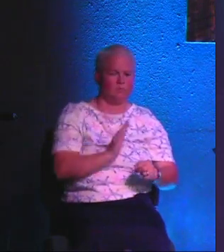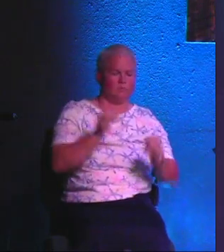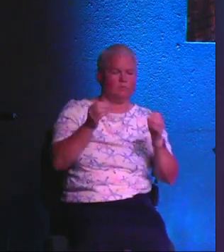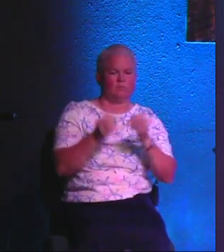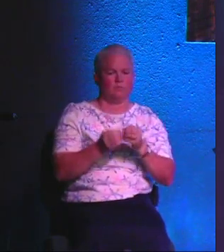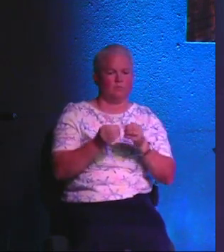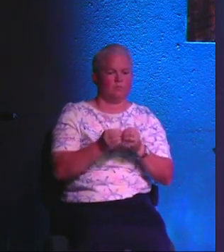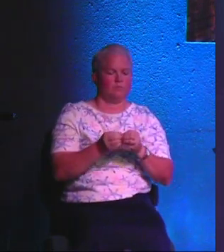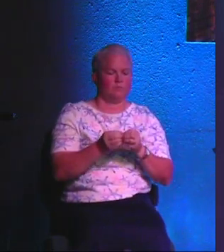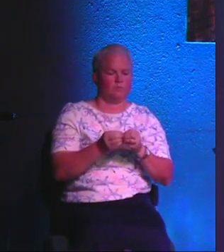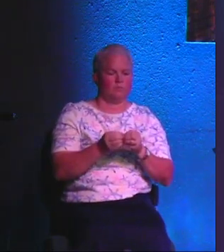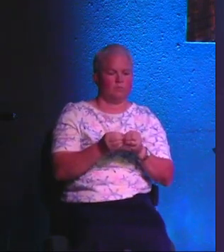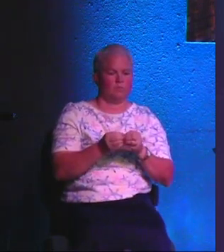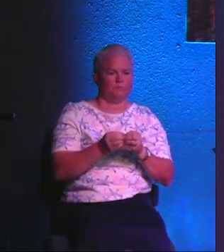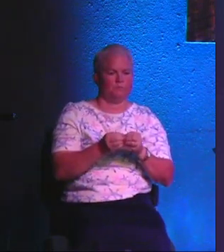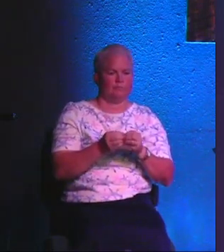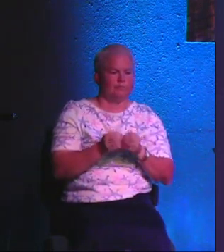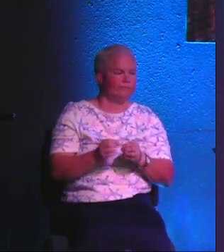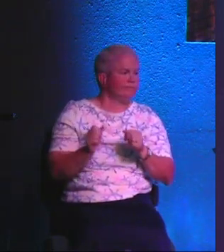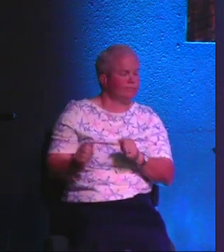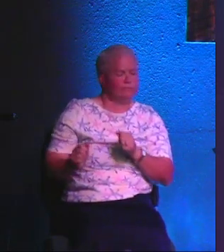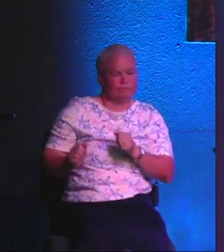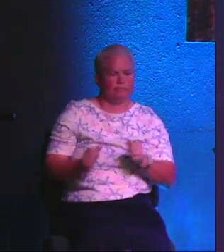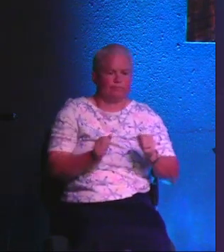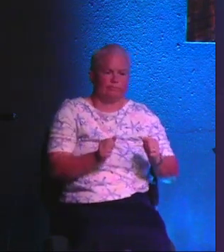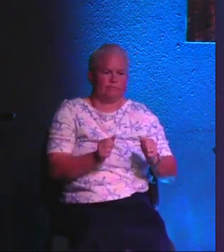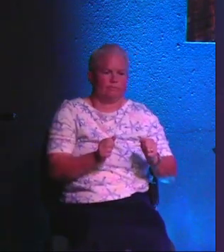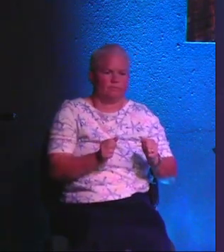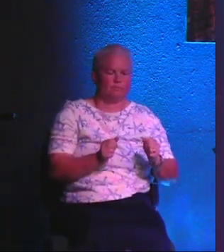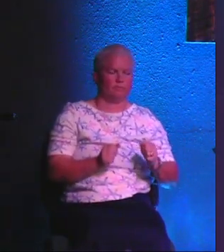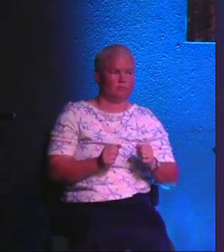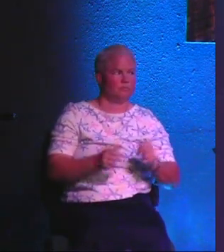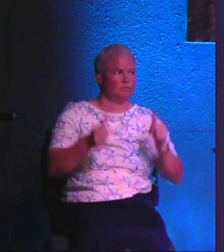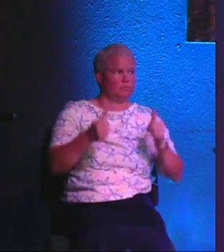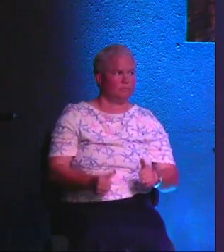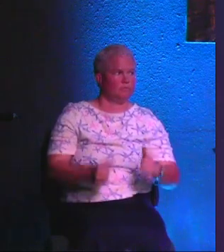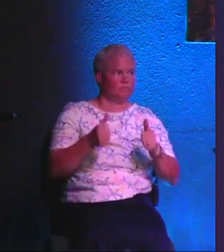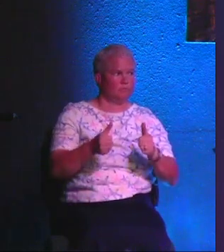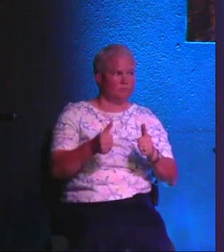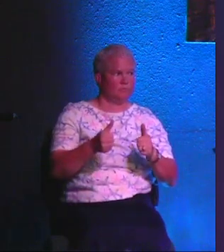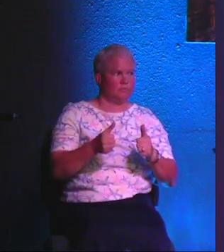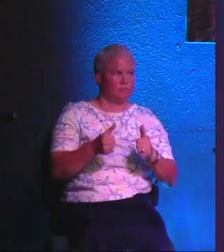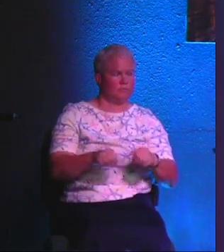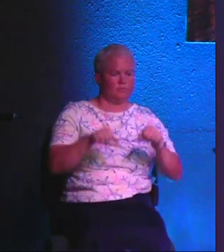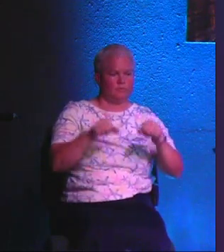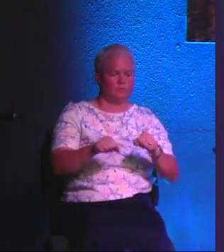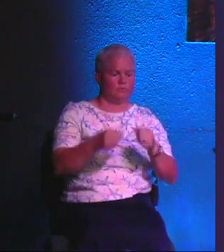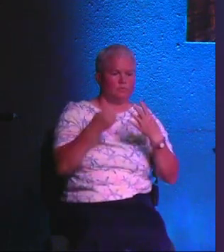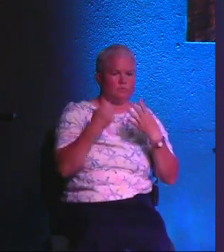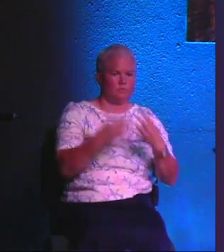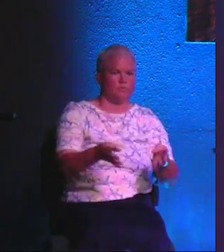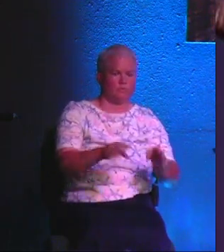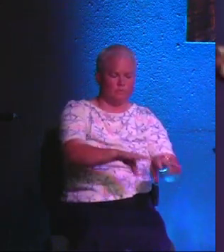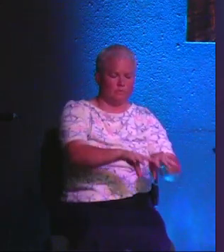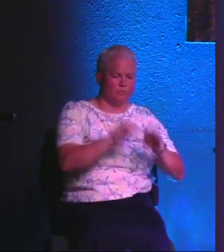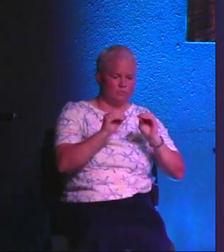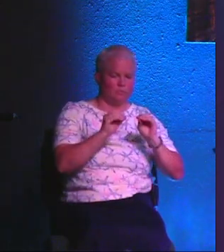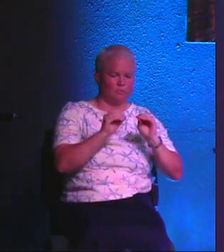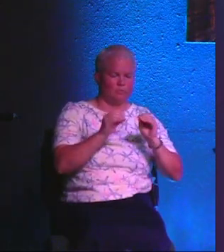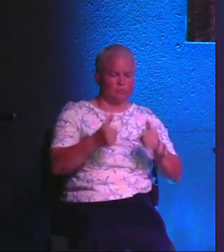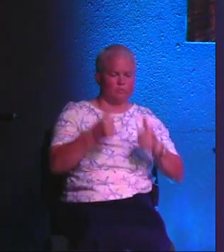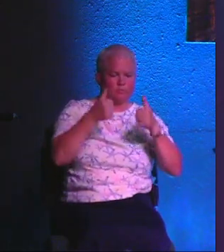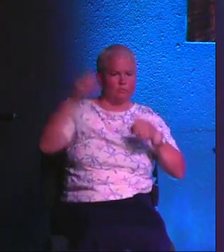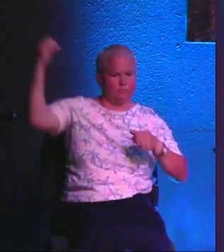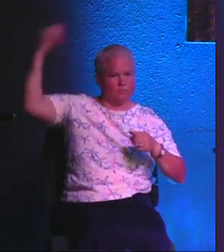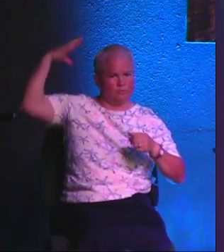just want to be with you. I just want to hang out with you. Place those opportunities in my life. Not so that I can leave the bubble that I live